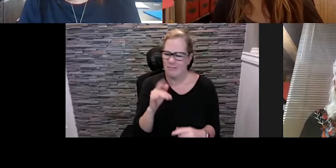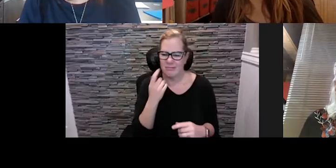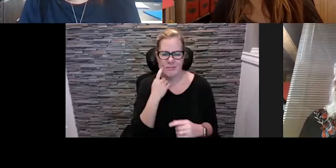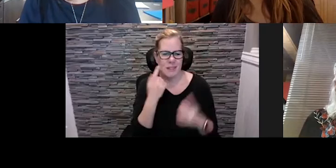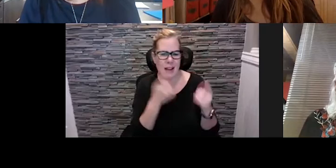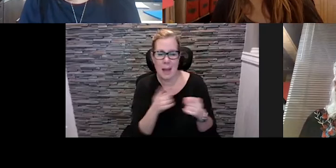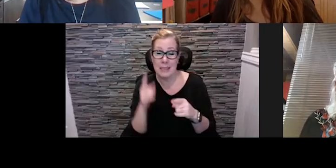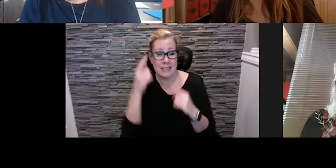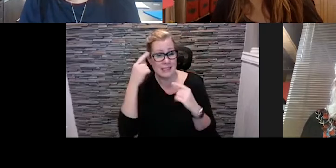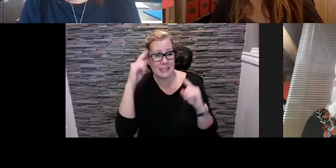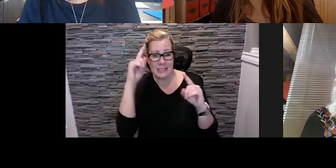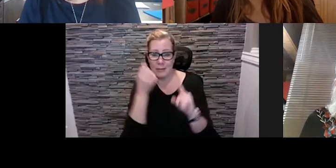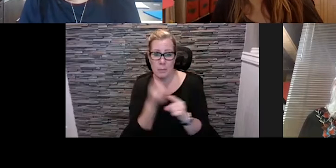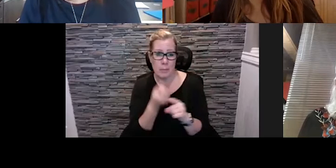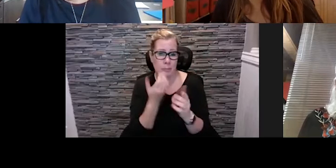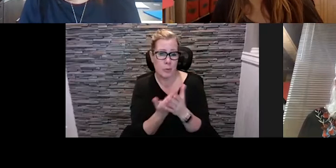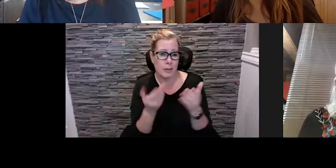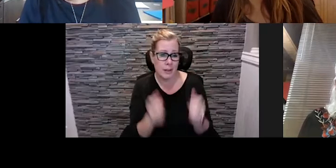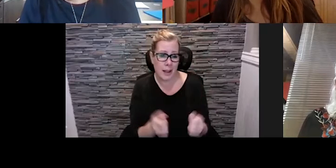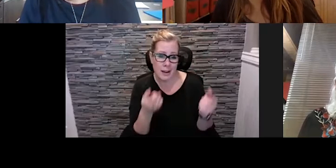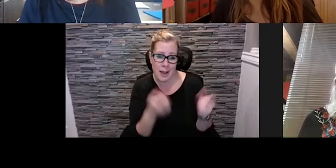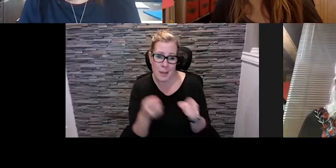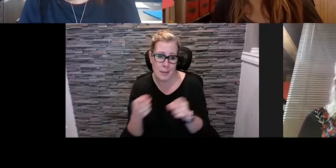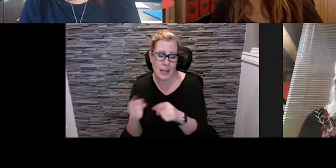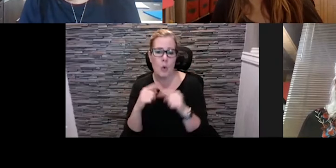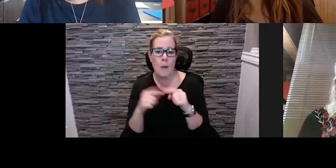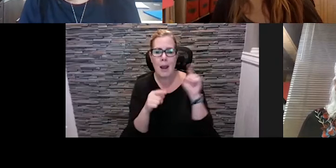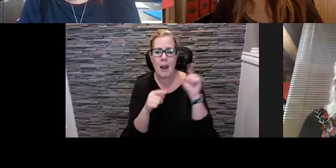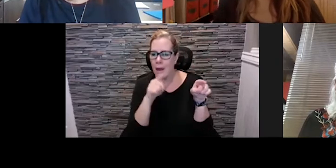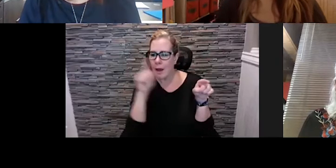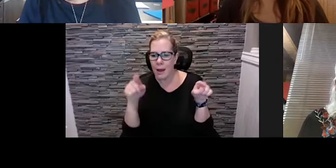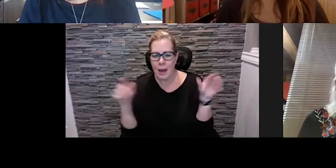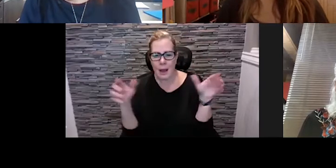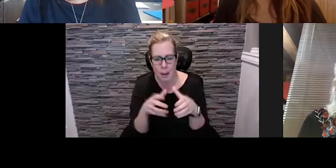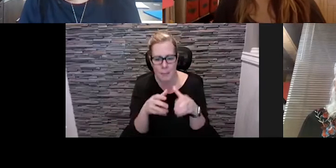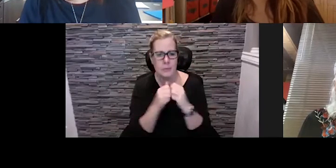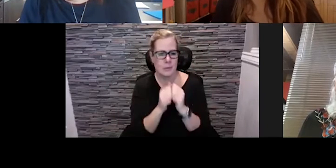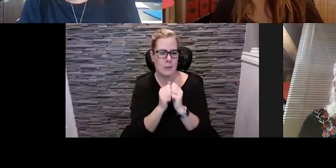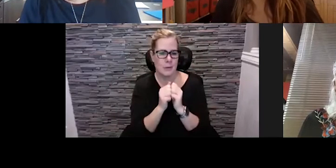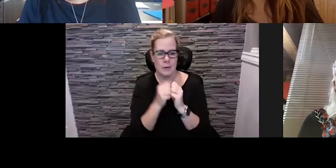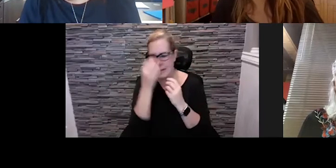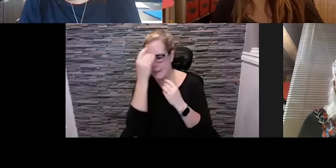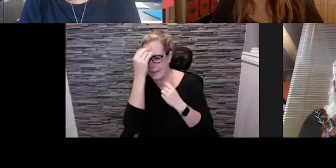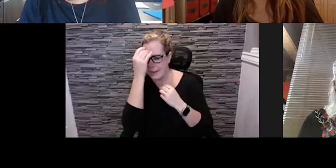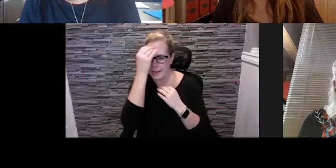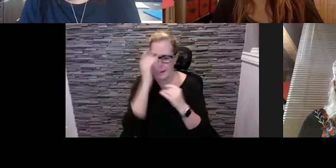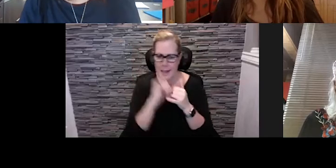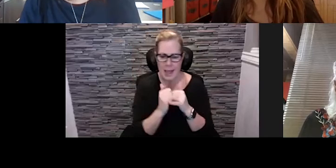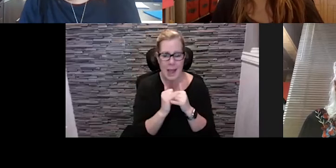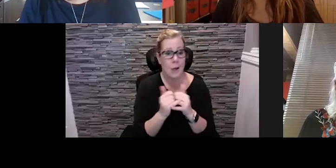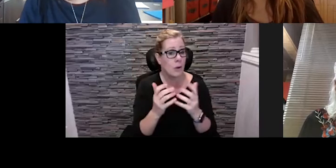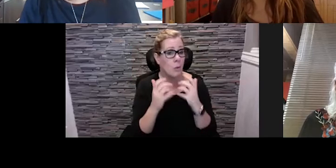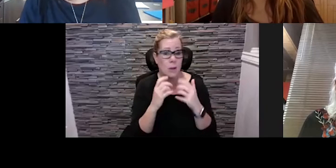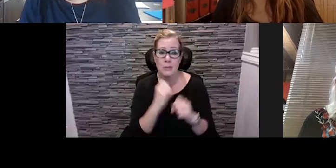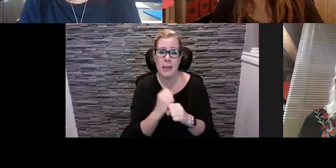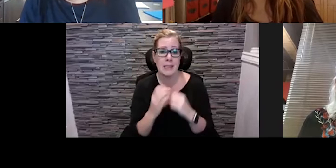place and how do we start to look at creating some of those opportunities to make it a little easier or more turnkey so that people can